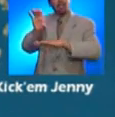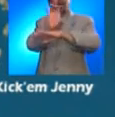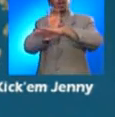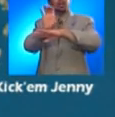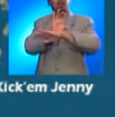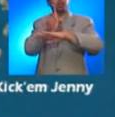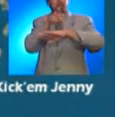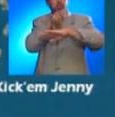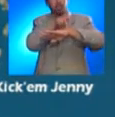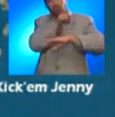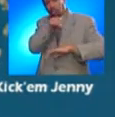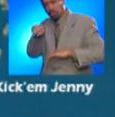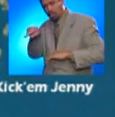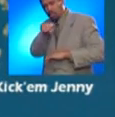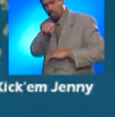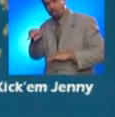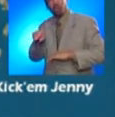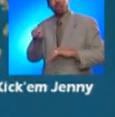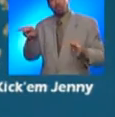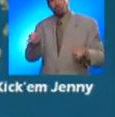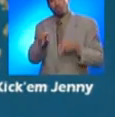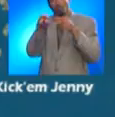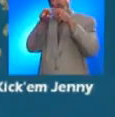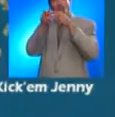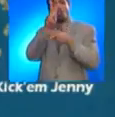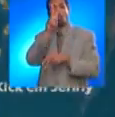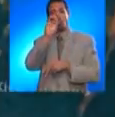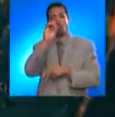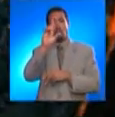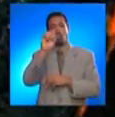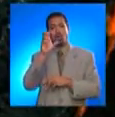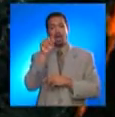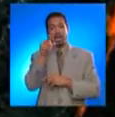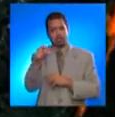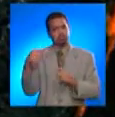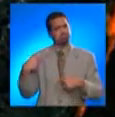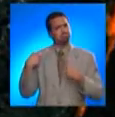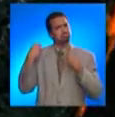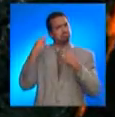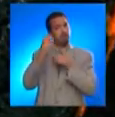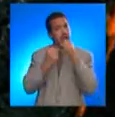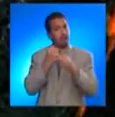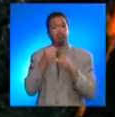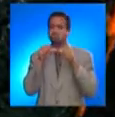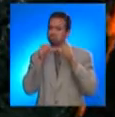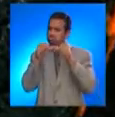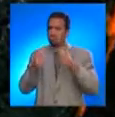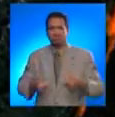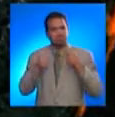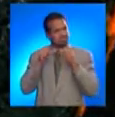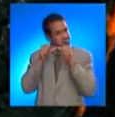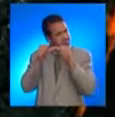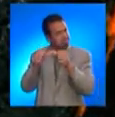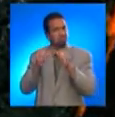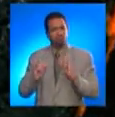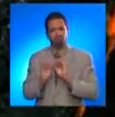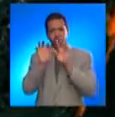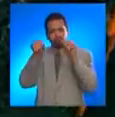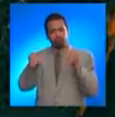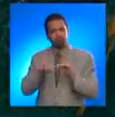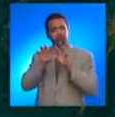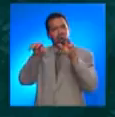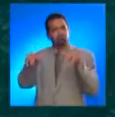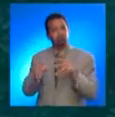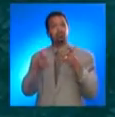region of the Caribbean, 450 miles away from Puerto Rico. This volcano has been active for many years.